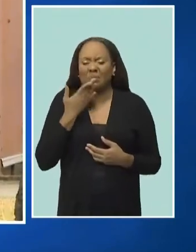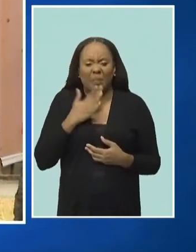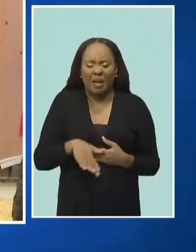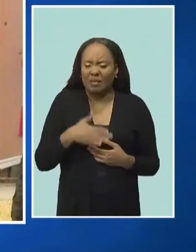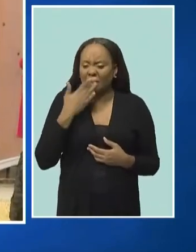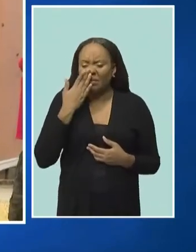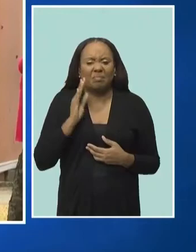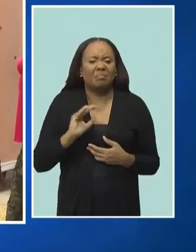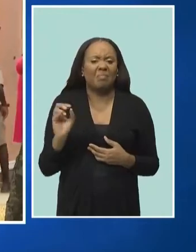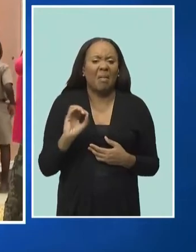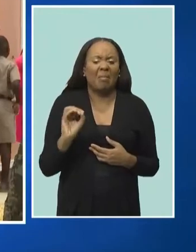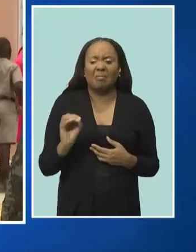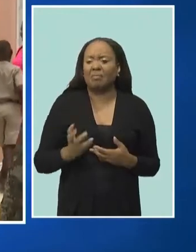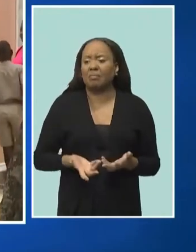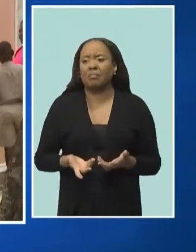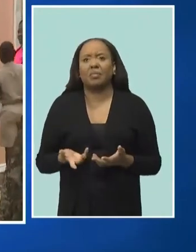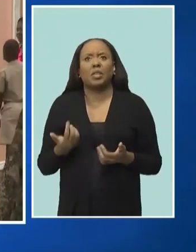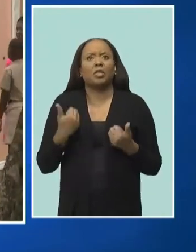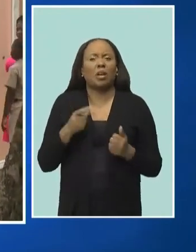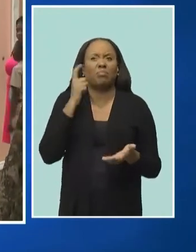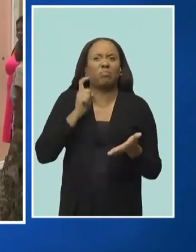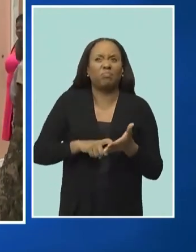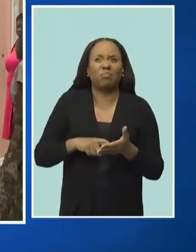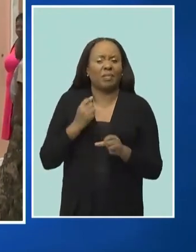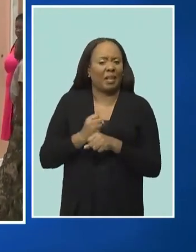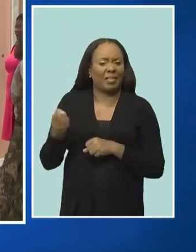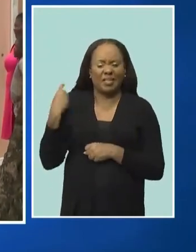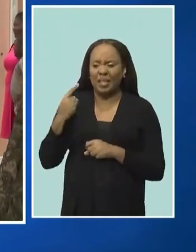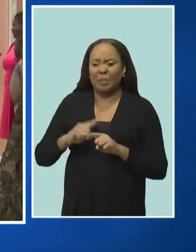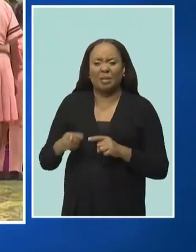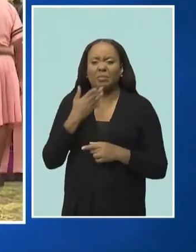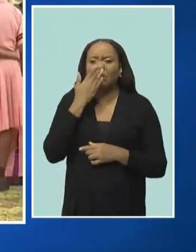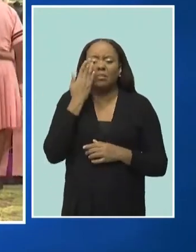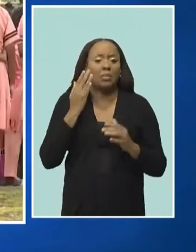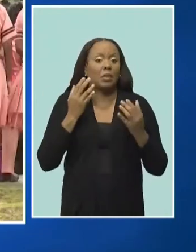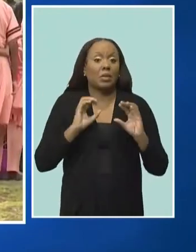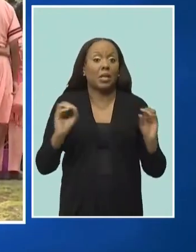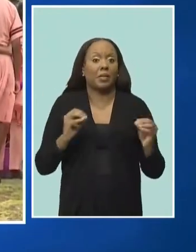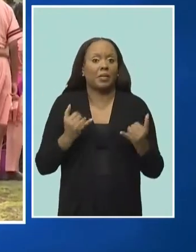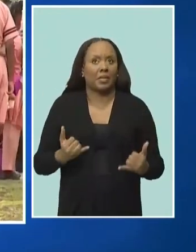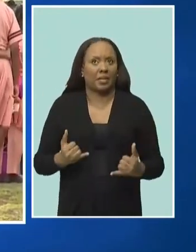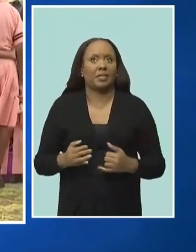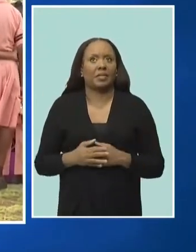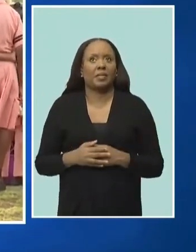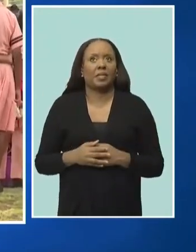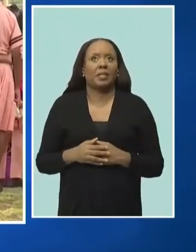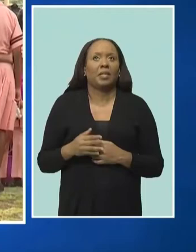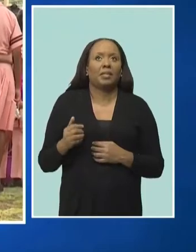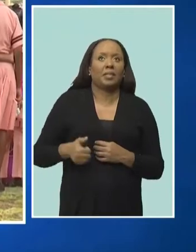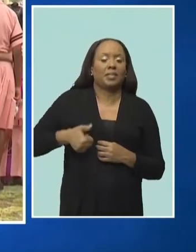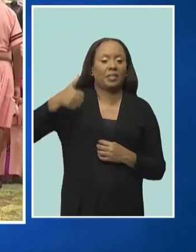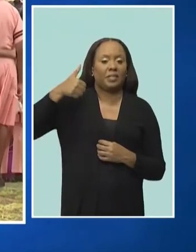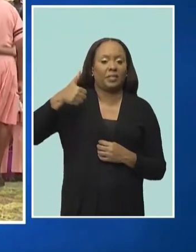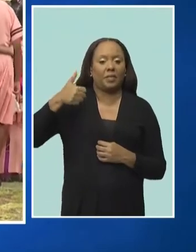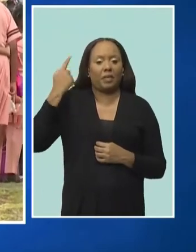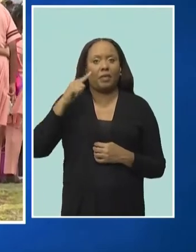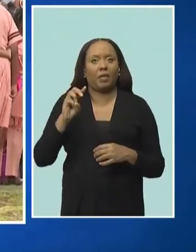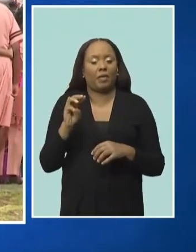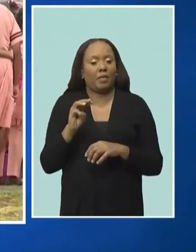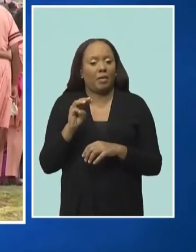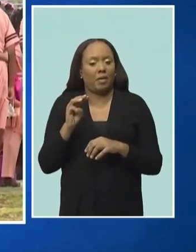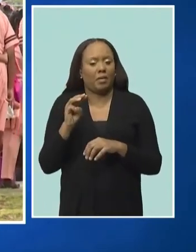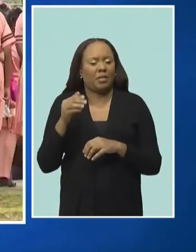the source of since last October. Chief Education Officer, Dr. Ramona Archer-Bradshaw, who was on hand for morning